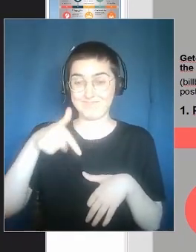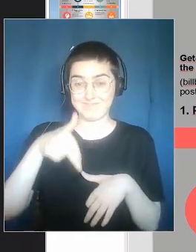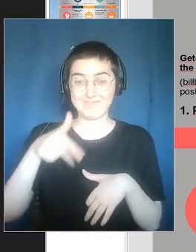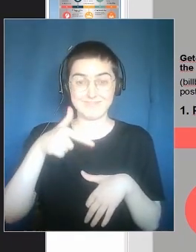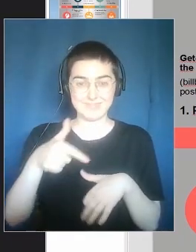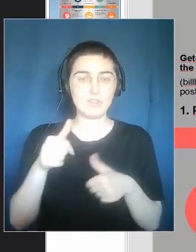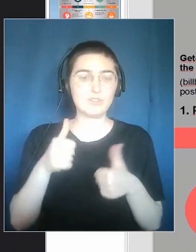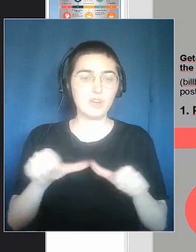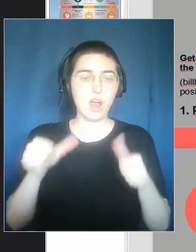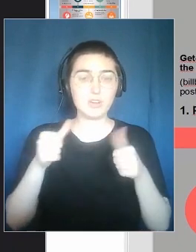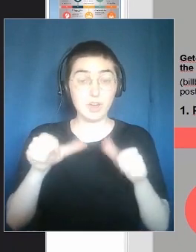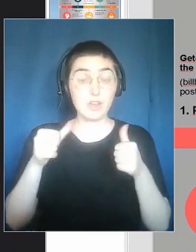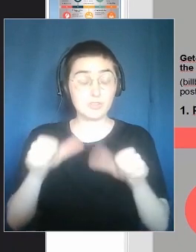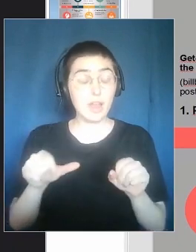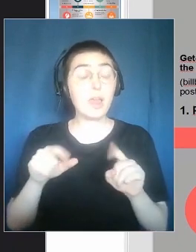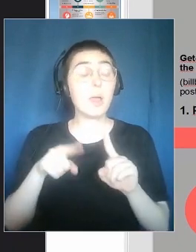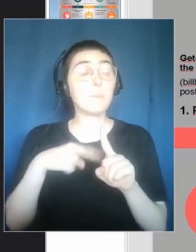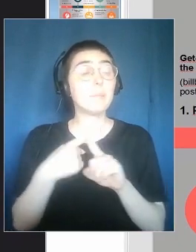silent play.